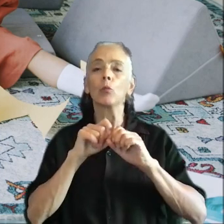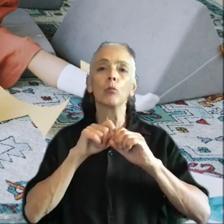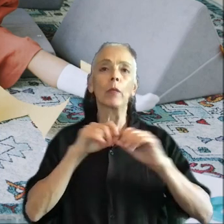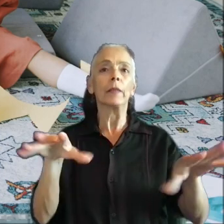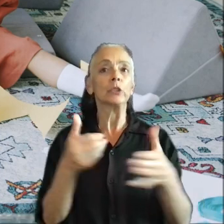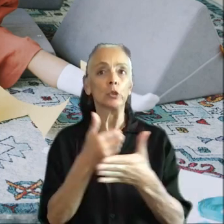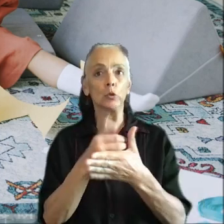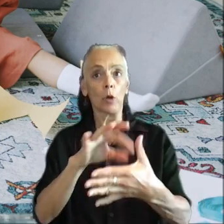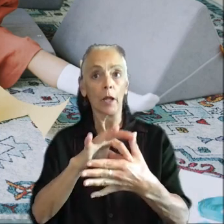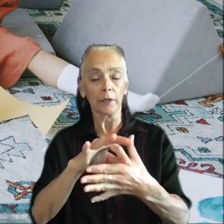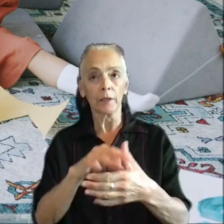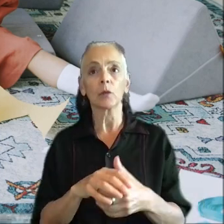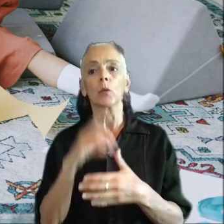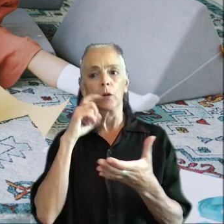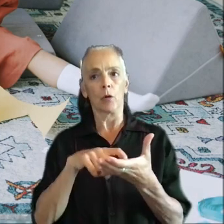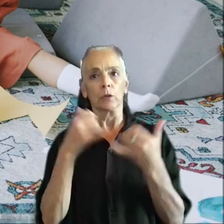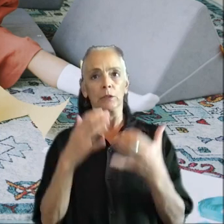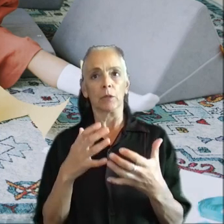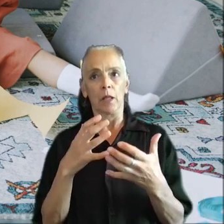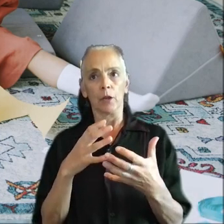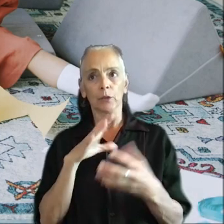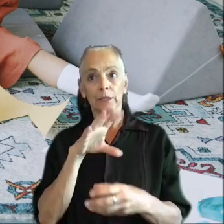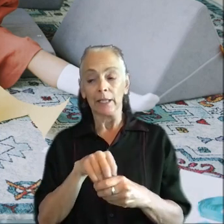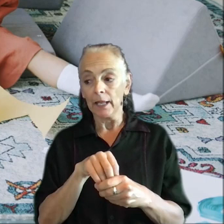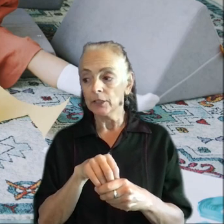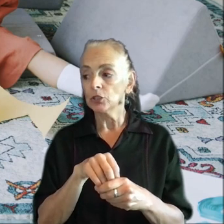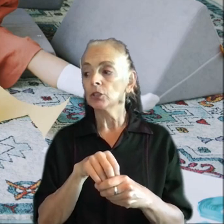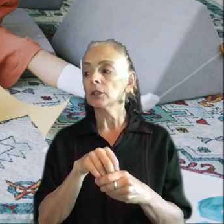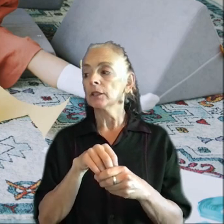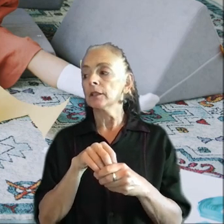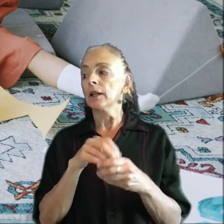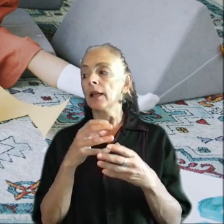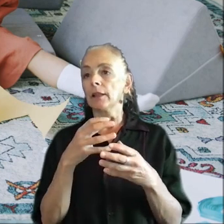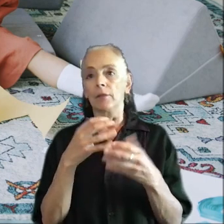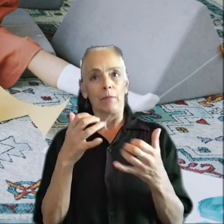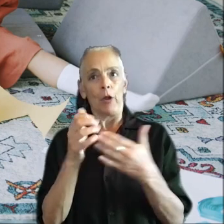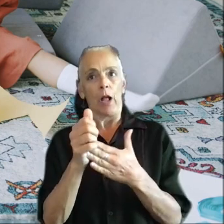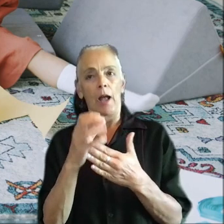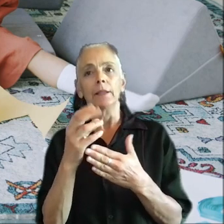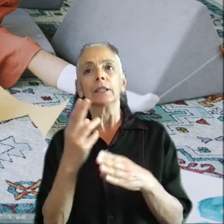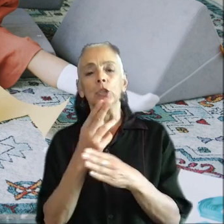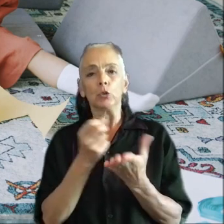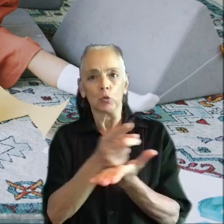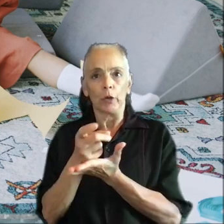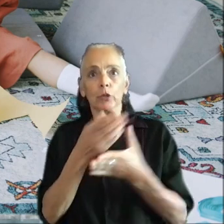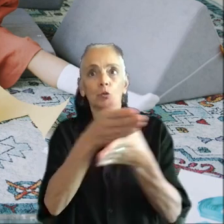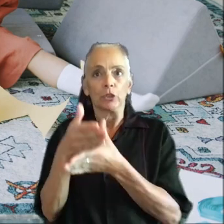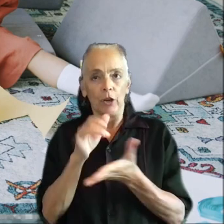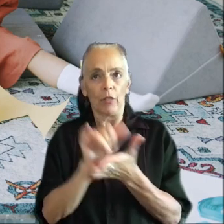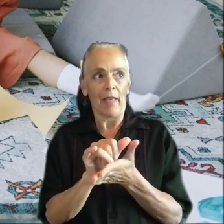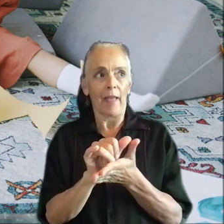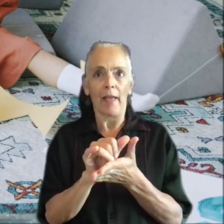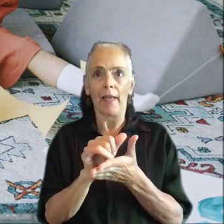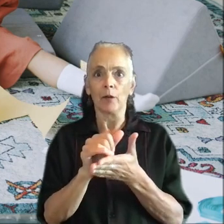noticed that players engage in preparing guides, events, and then use Twitter to share them in a timely manner. So